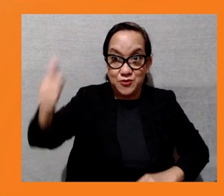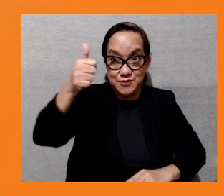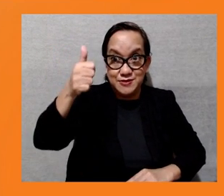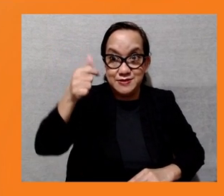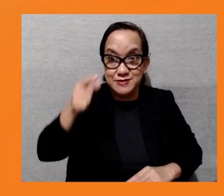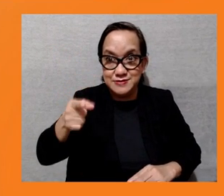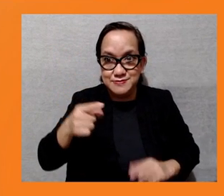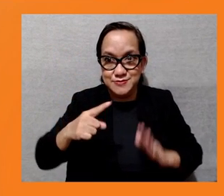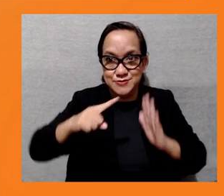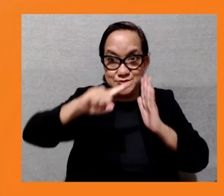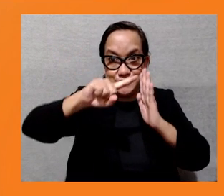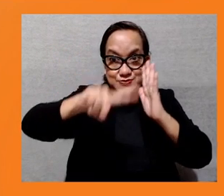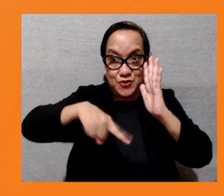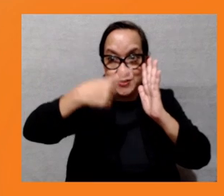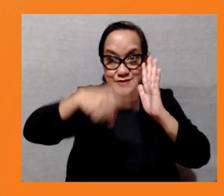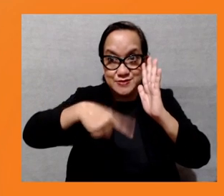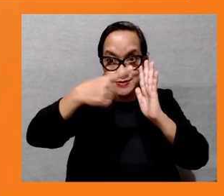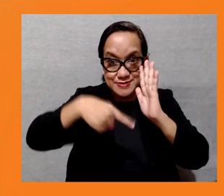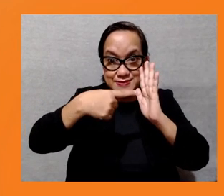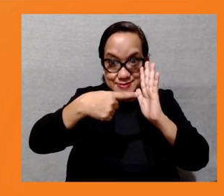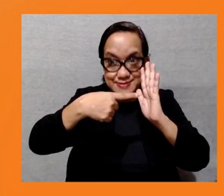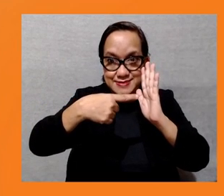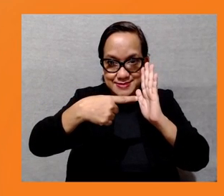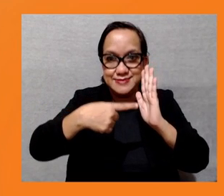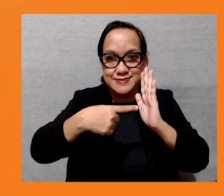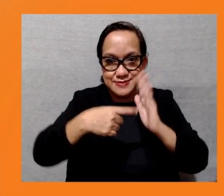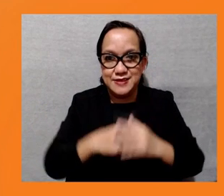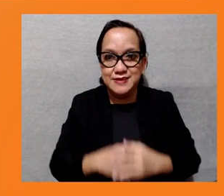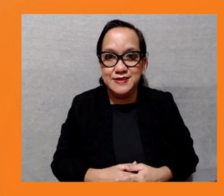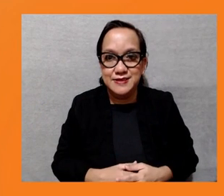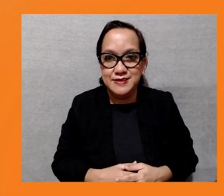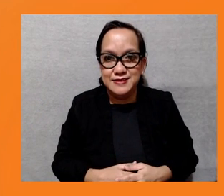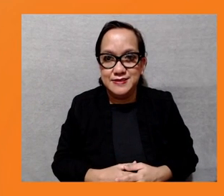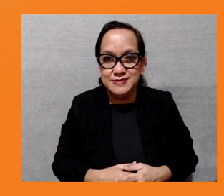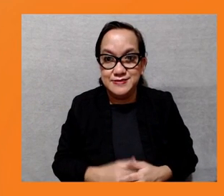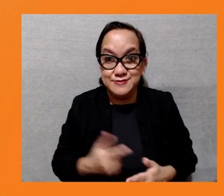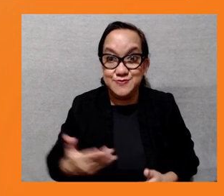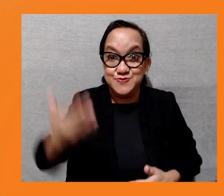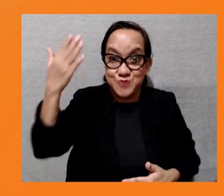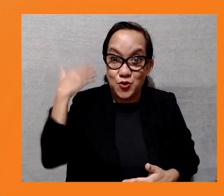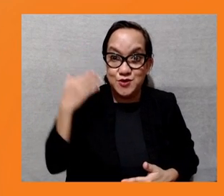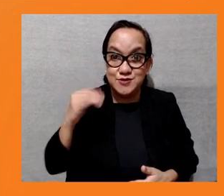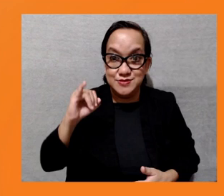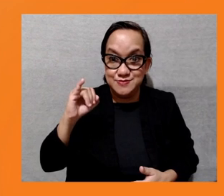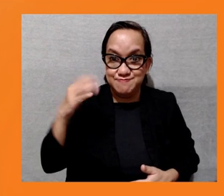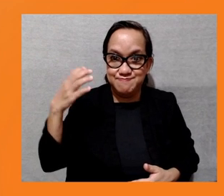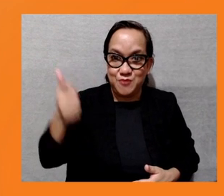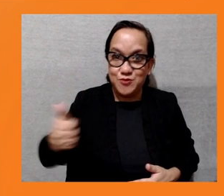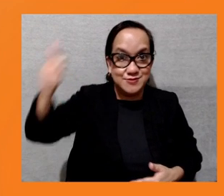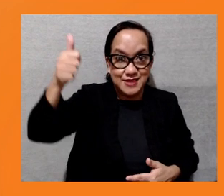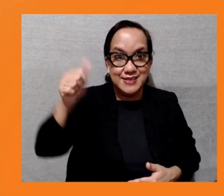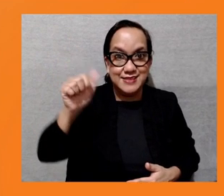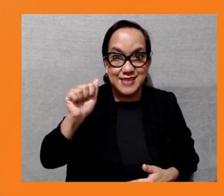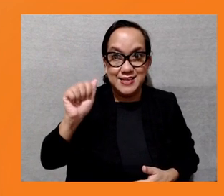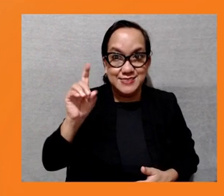He's also been the former IC chair of the NGO forum on ADB and will speak on issues on the ground and